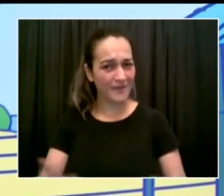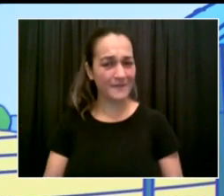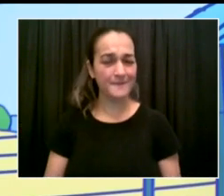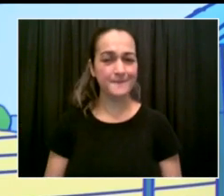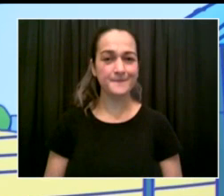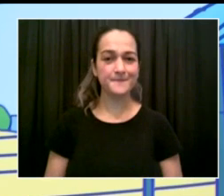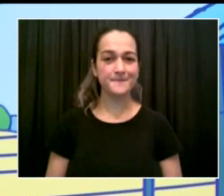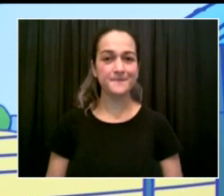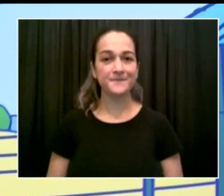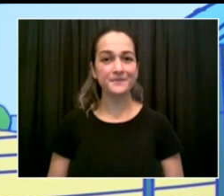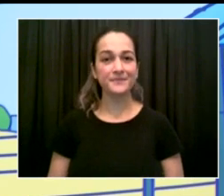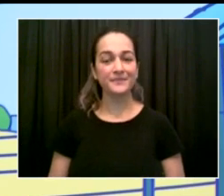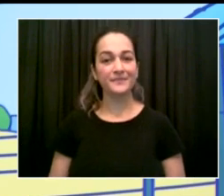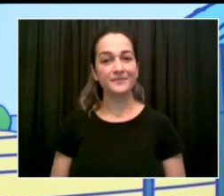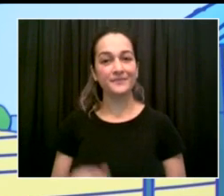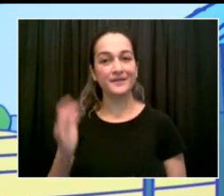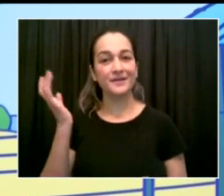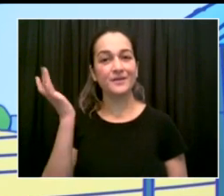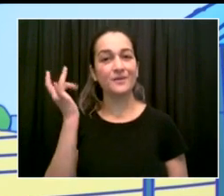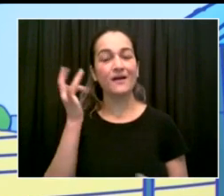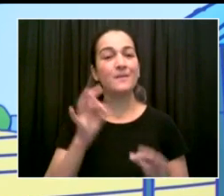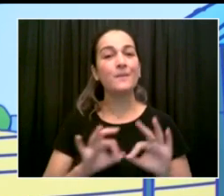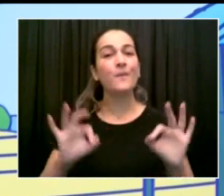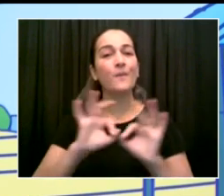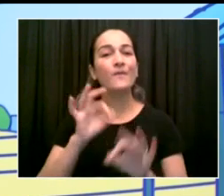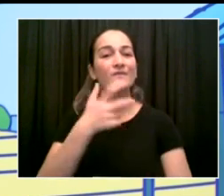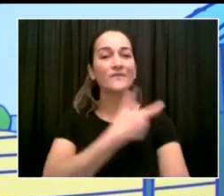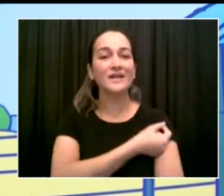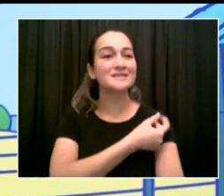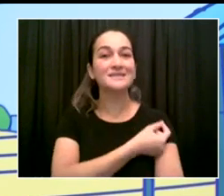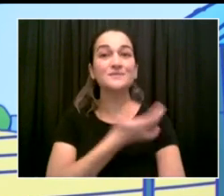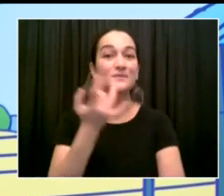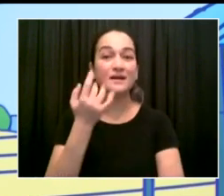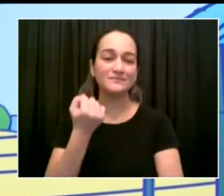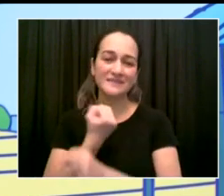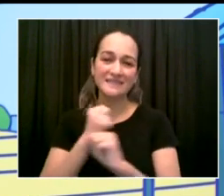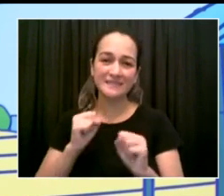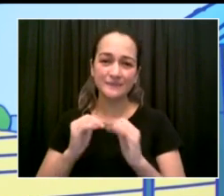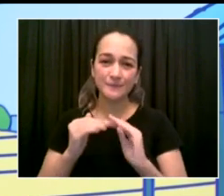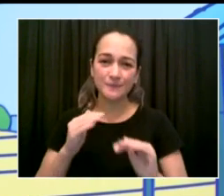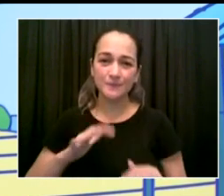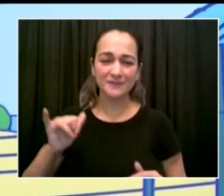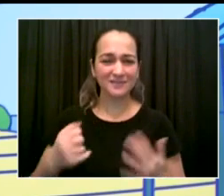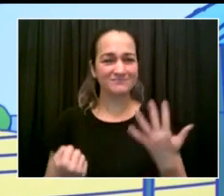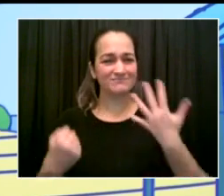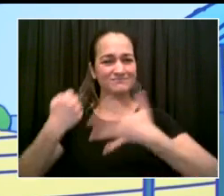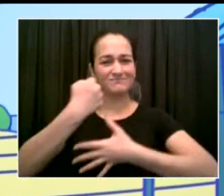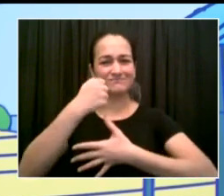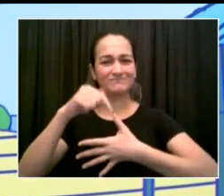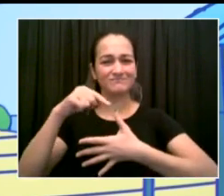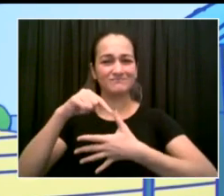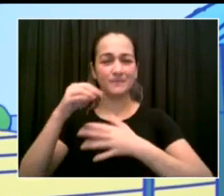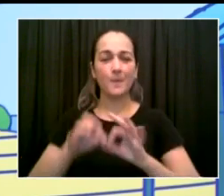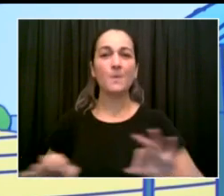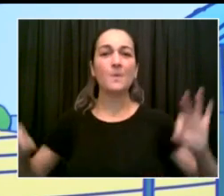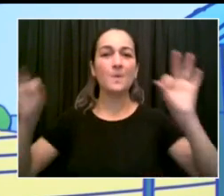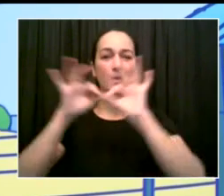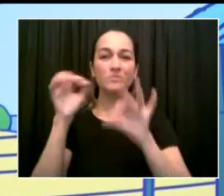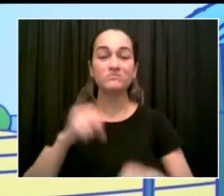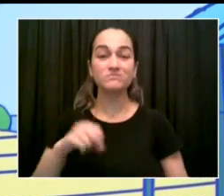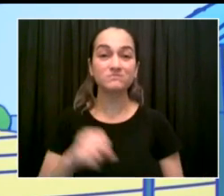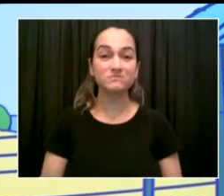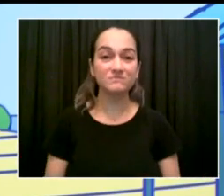vaccinated, particularly our kids as we get ready to back to school, and Houses of Worship are going to play a very crucial role, and we need you.